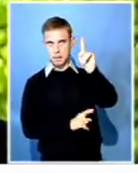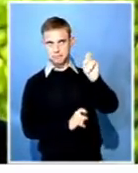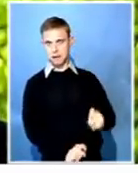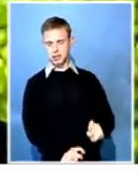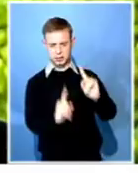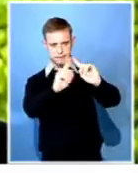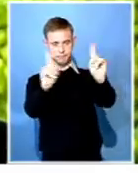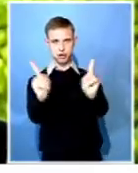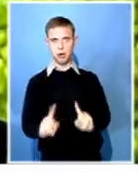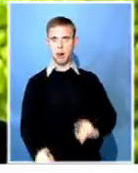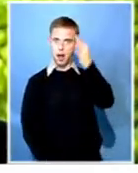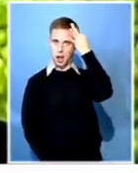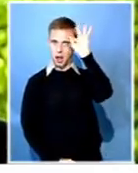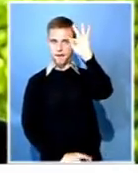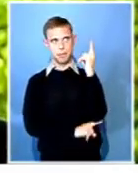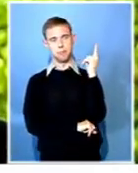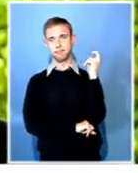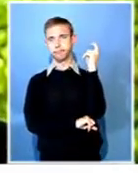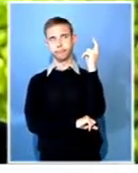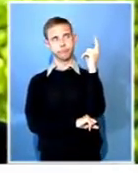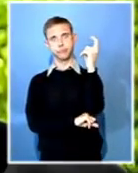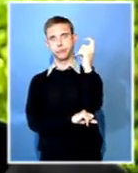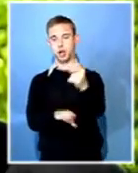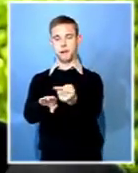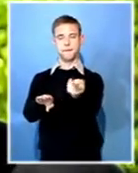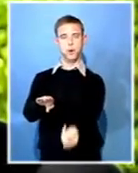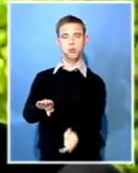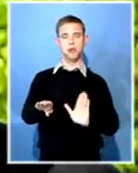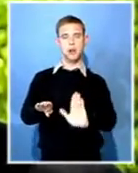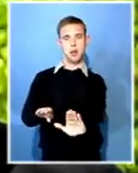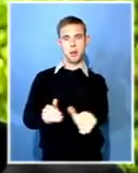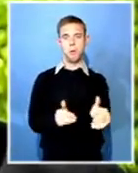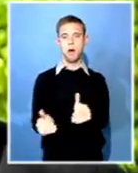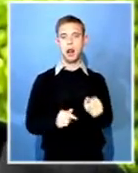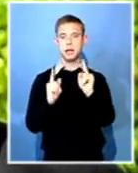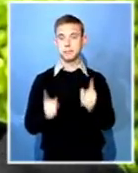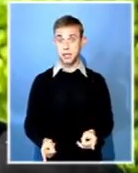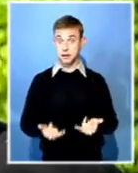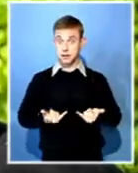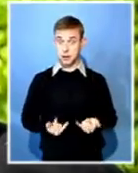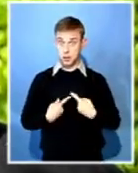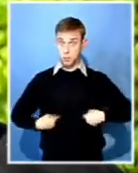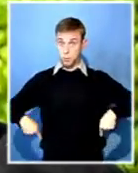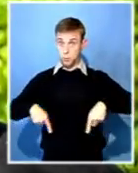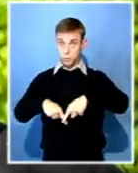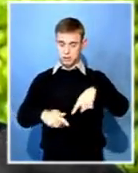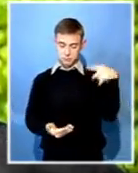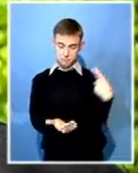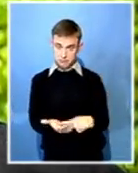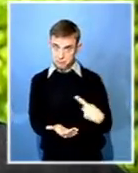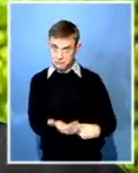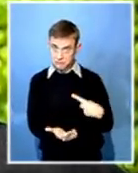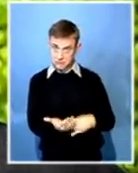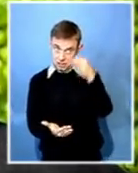to give him the state funeral. We are going to discuss with the government, with the family and see what